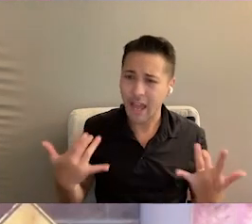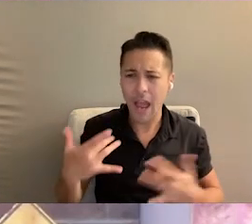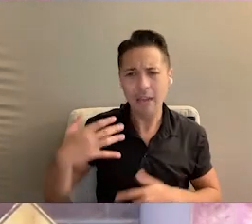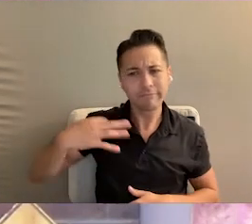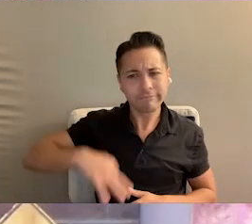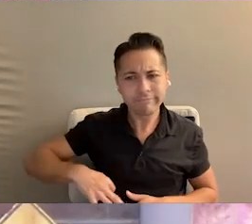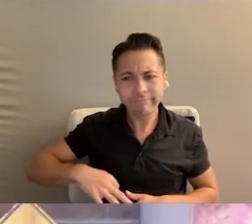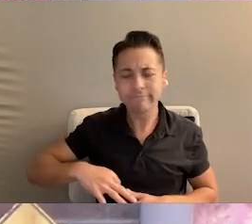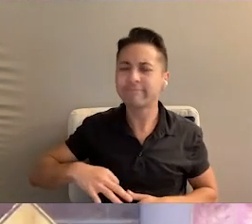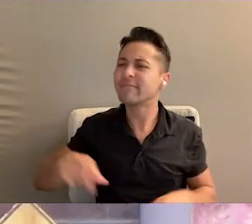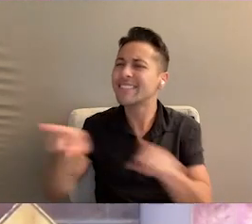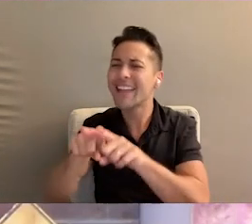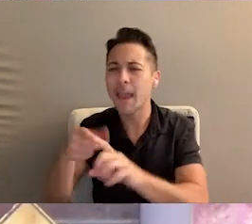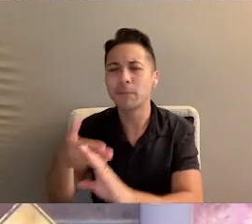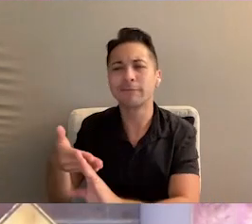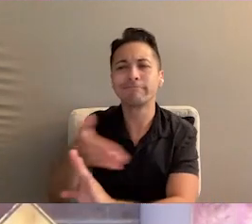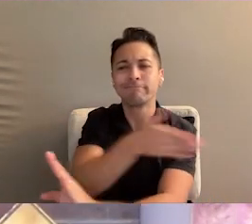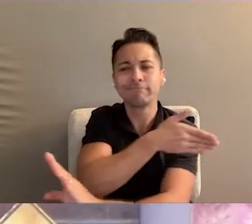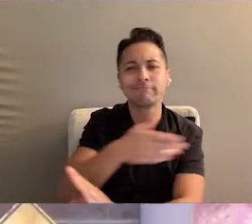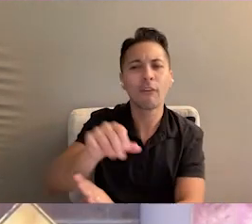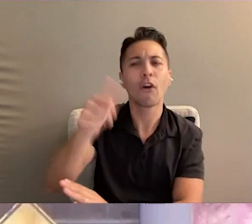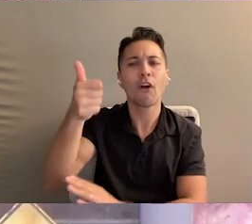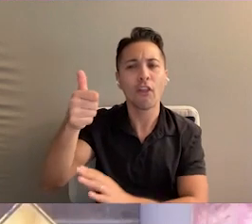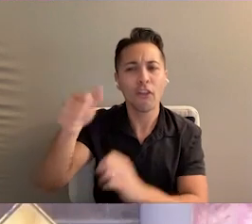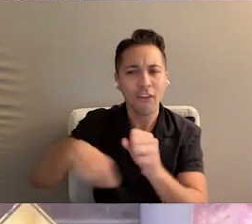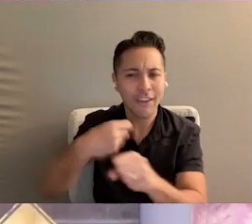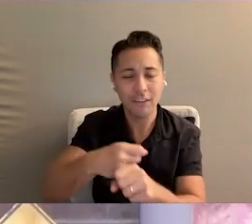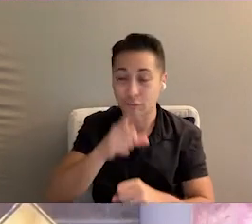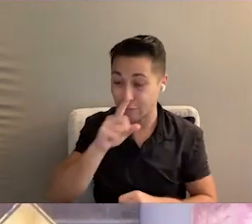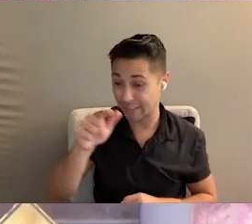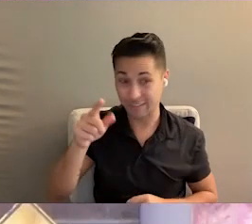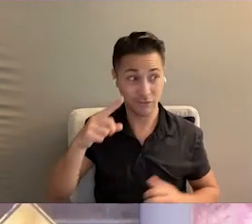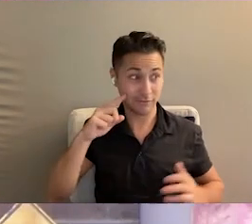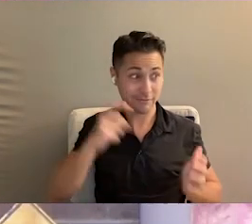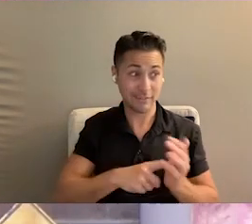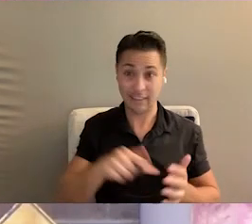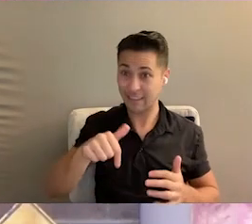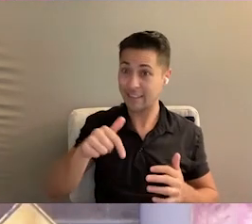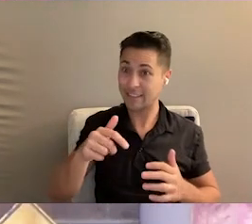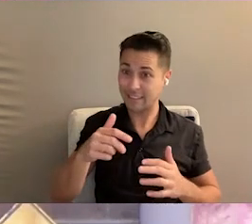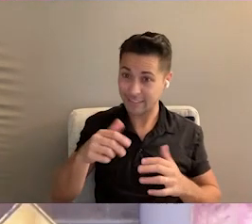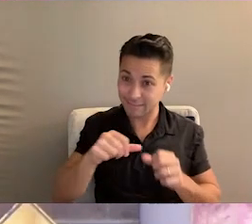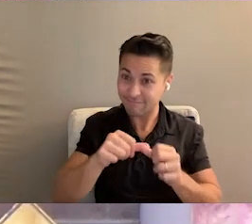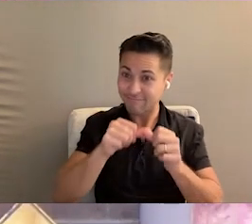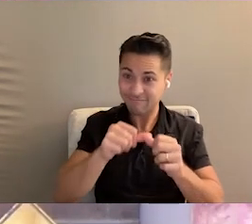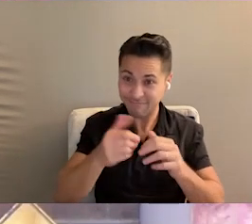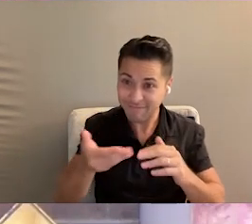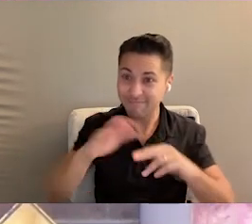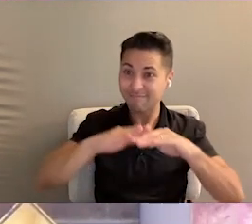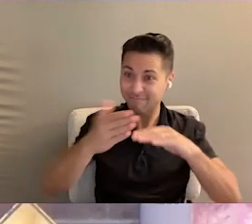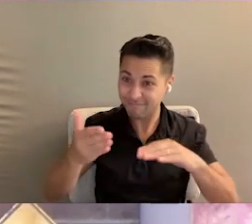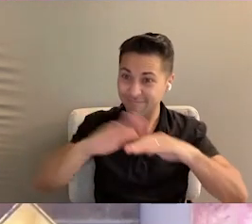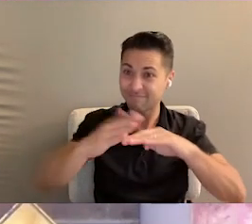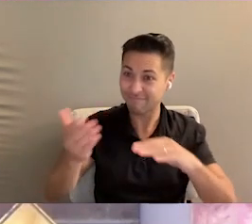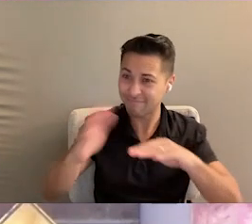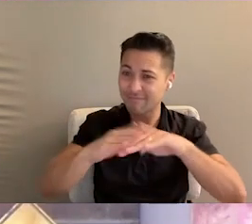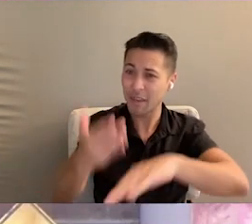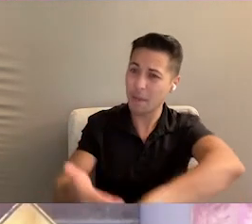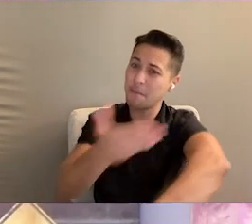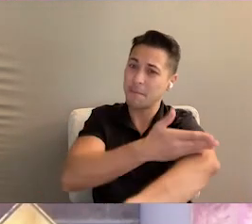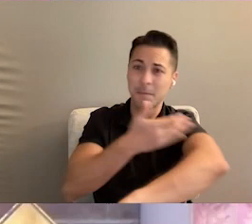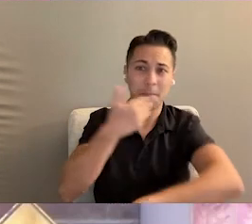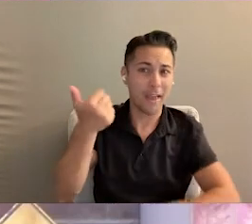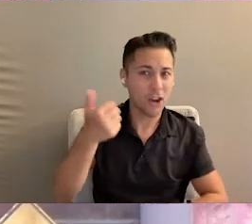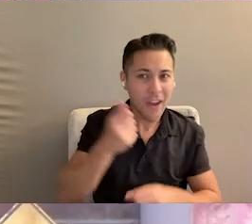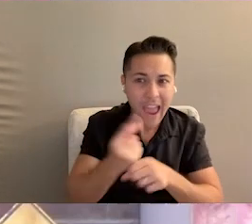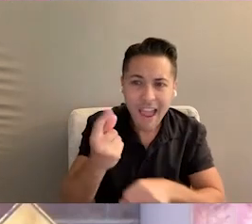those from the past years. As you can see, it keeps getting bigger and better each year. Please